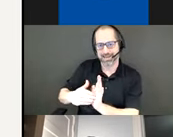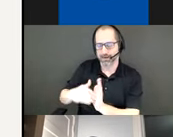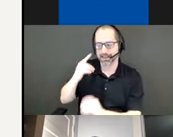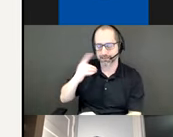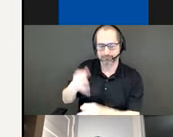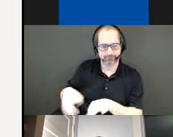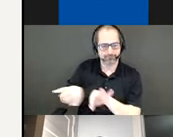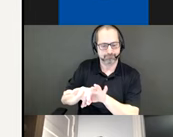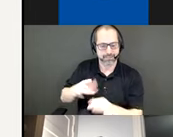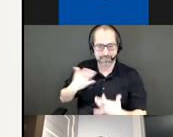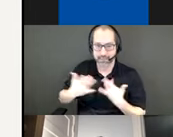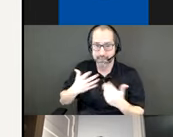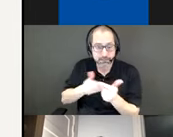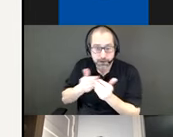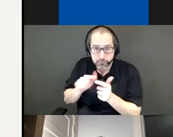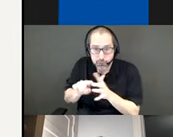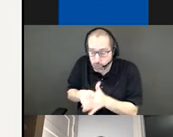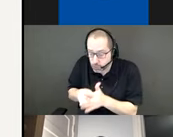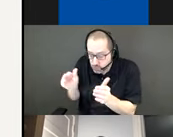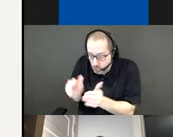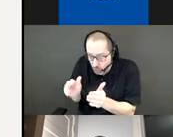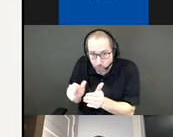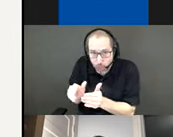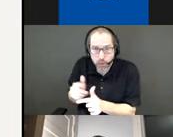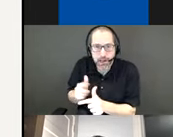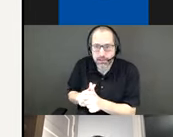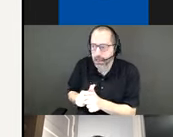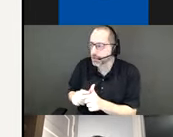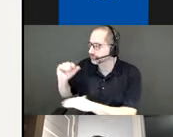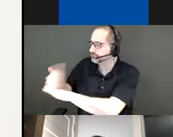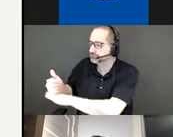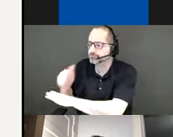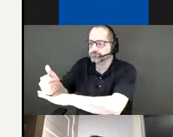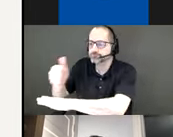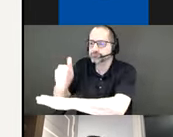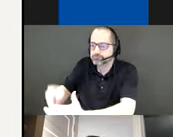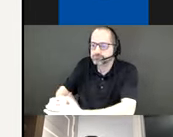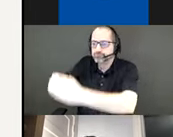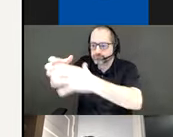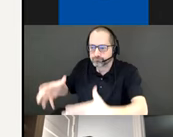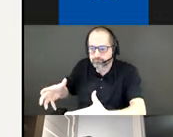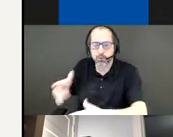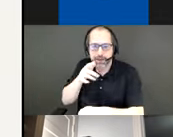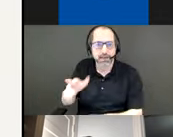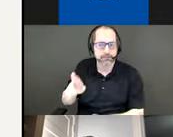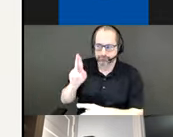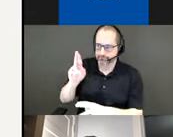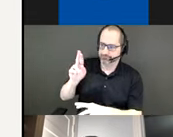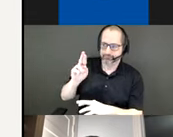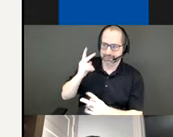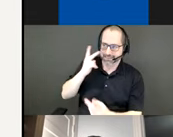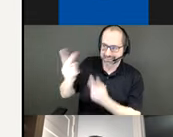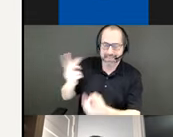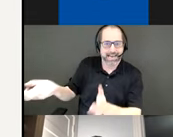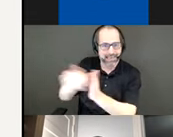start at a smaller scale these experimental gardens can become catalysts for re-envisioning green spaces everywhere they